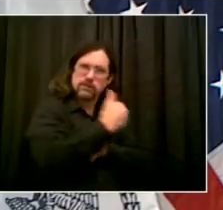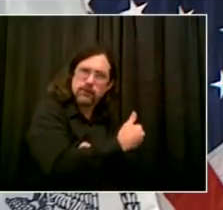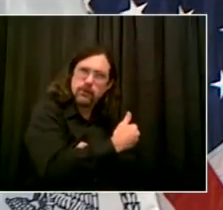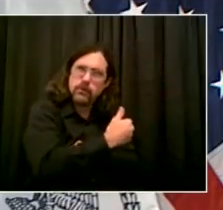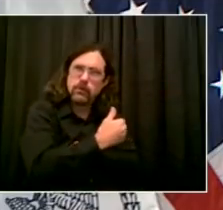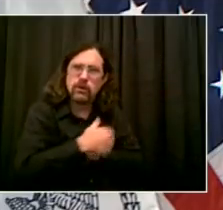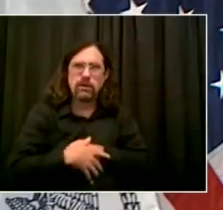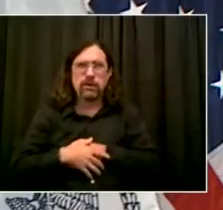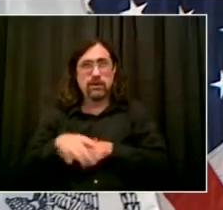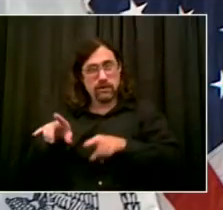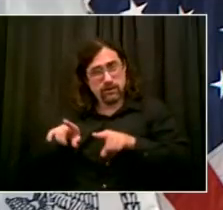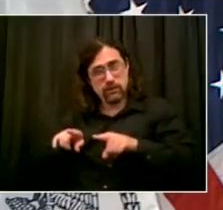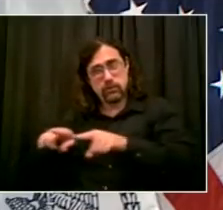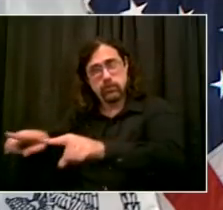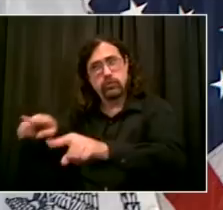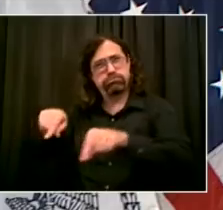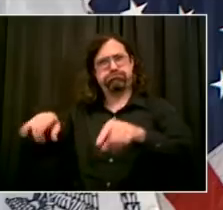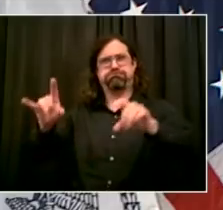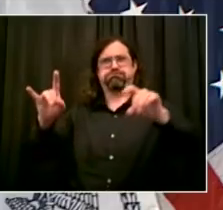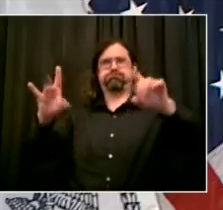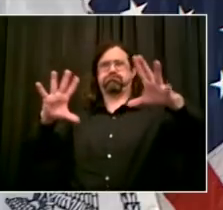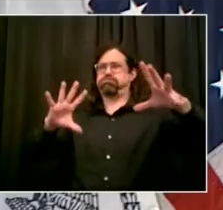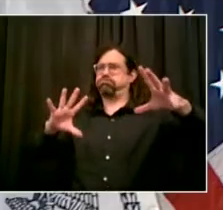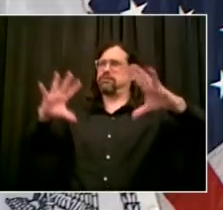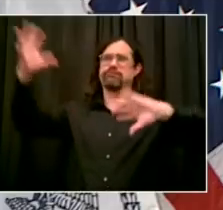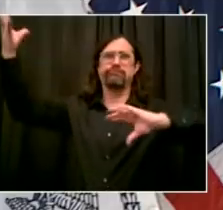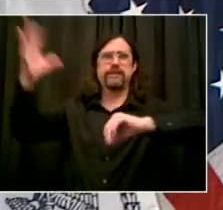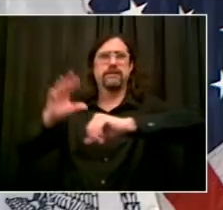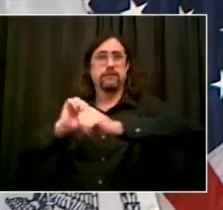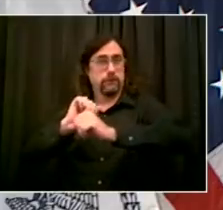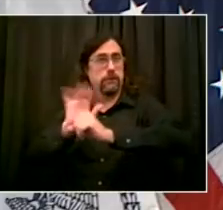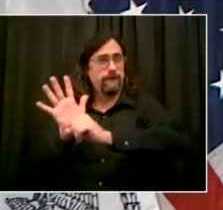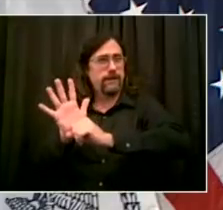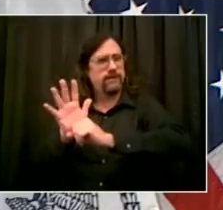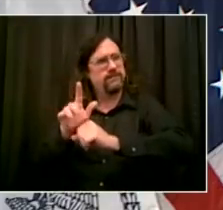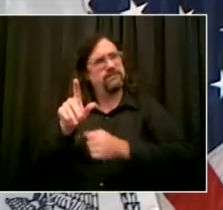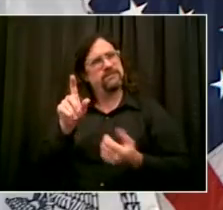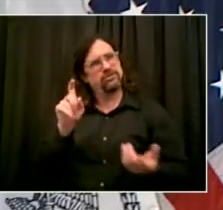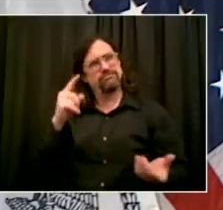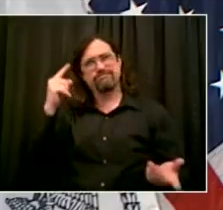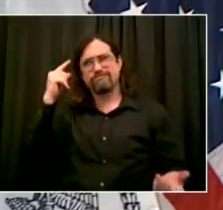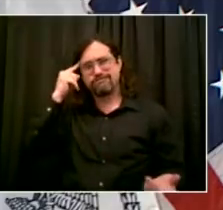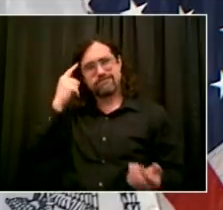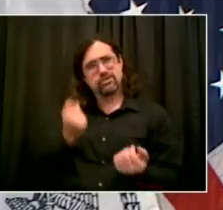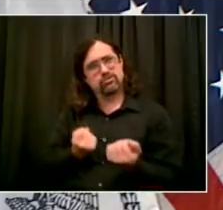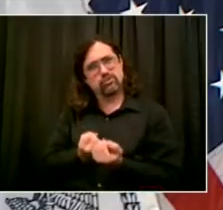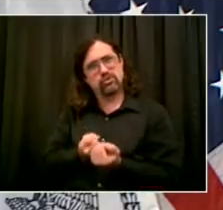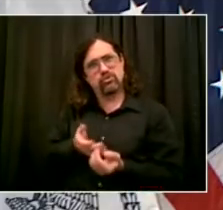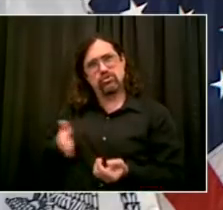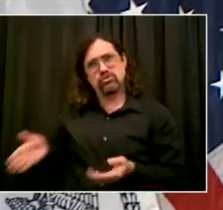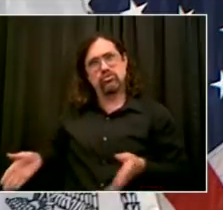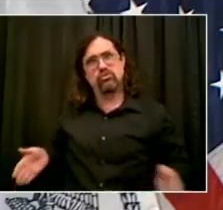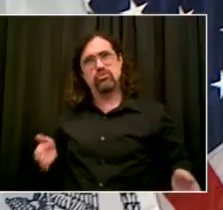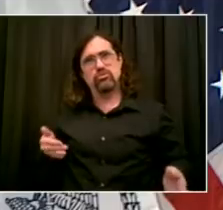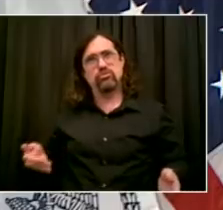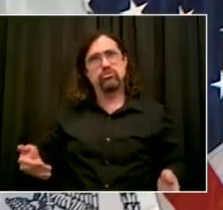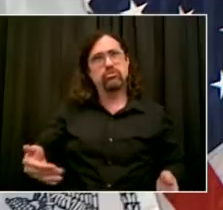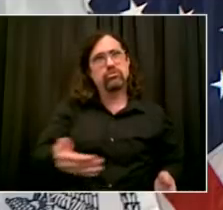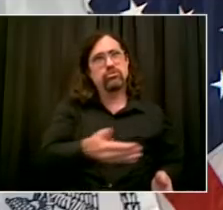and the fans will come back and the businesses will thrive. But of course the Yankees should help them through and I assure you they have the money.